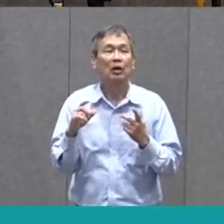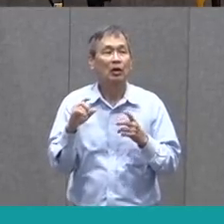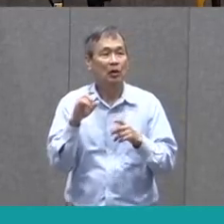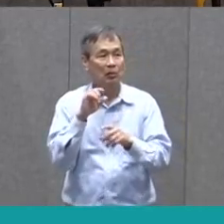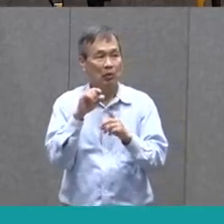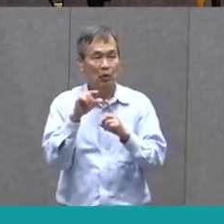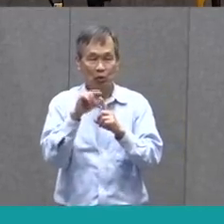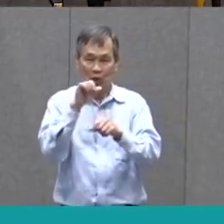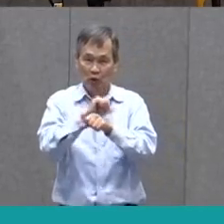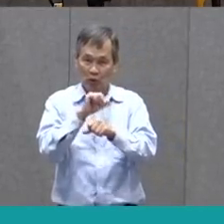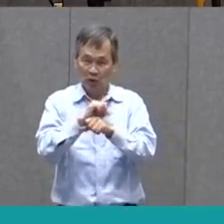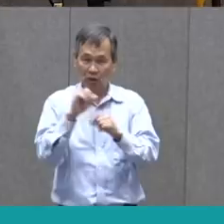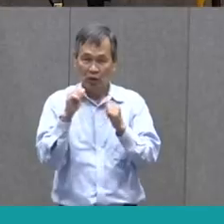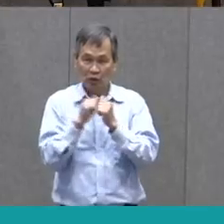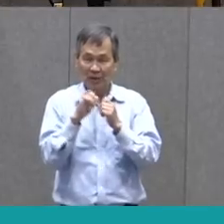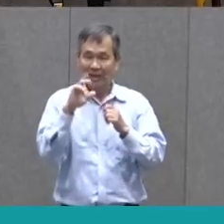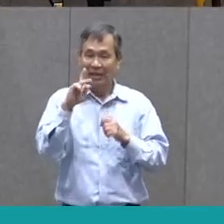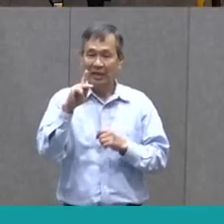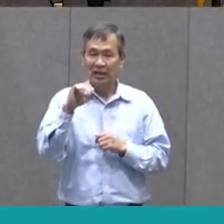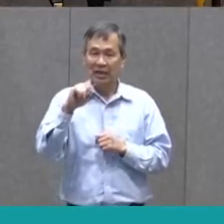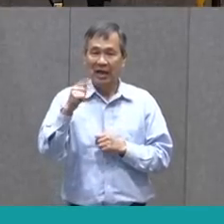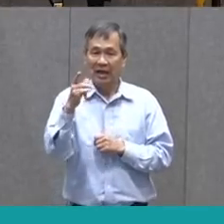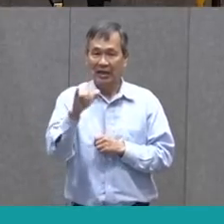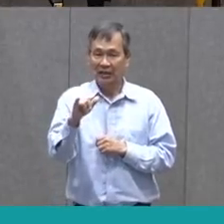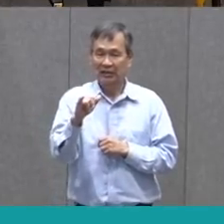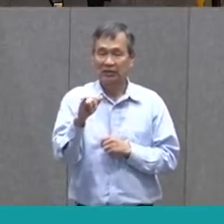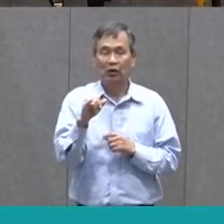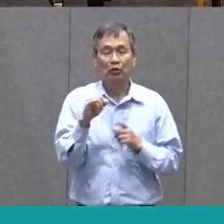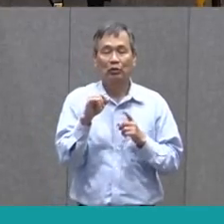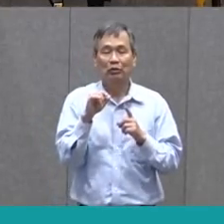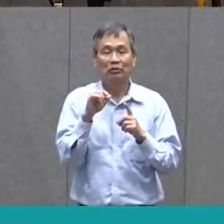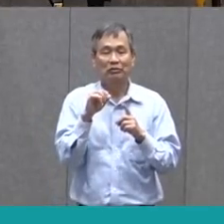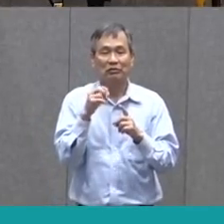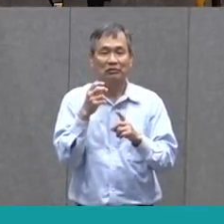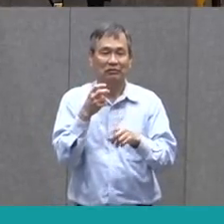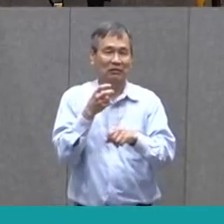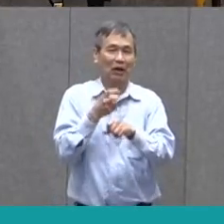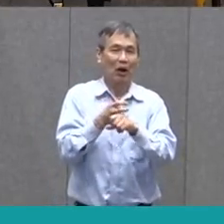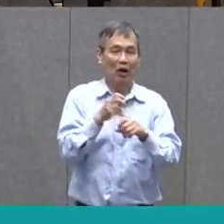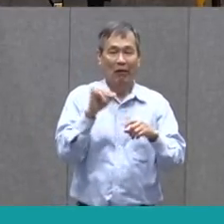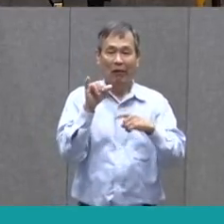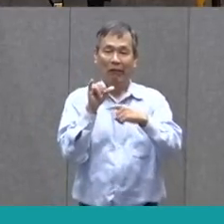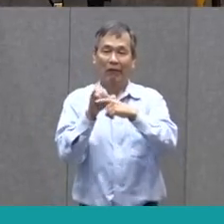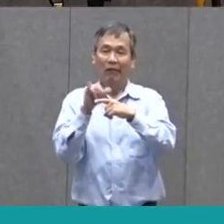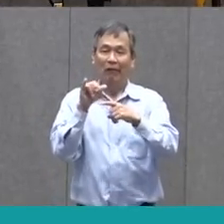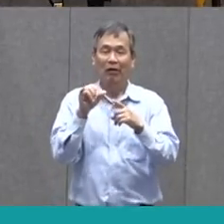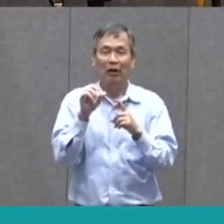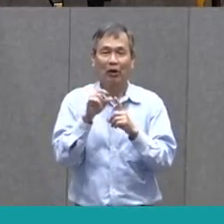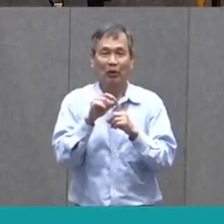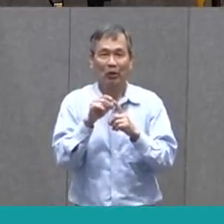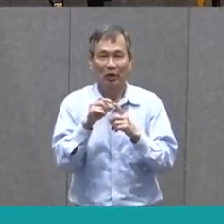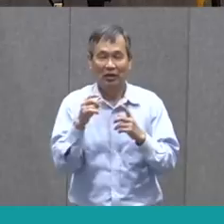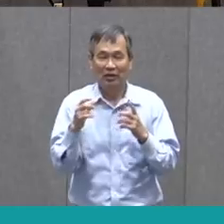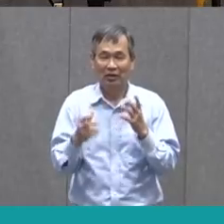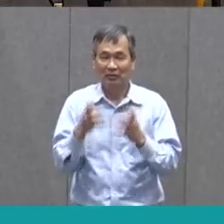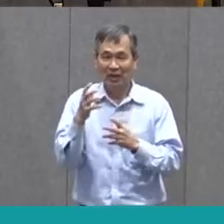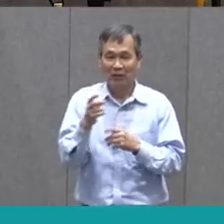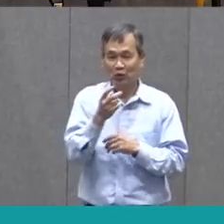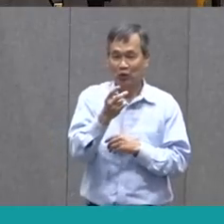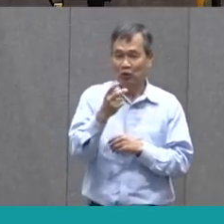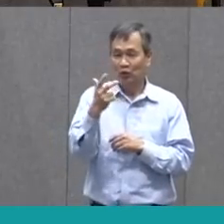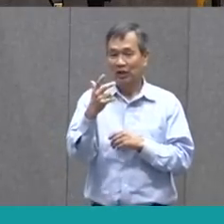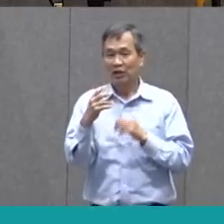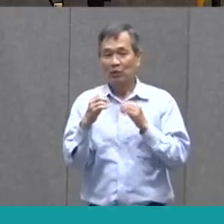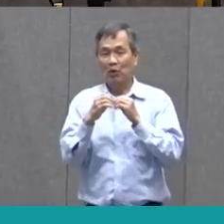Miss Kathy. Miss she's gonna help us with those really tricky, multi-syllabic words, those words with two or more syllables,